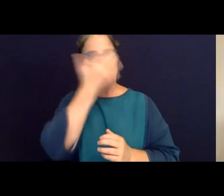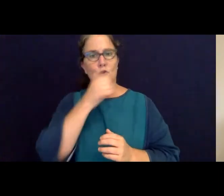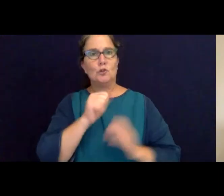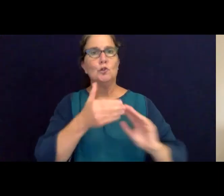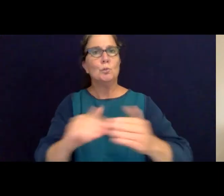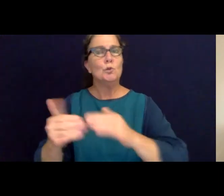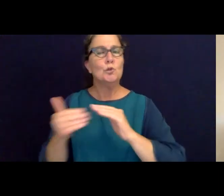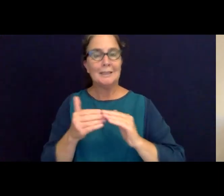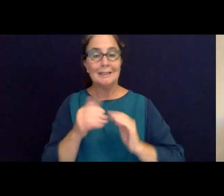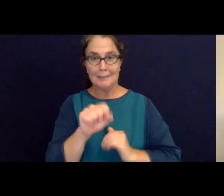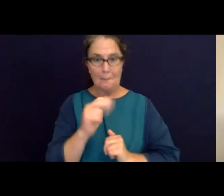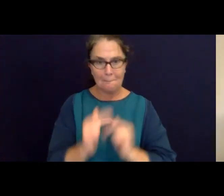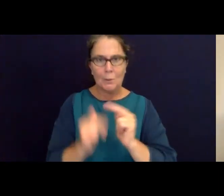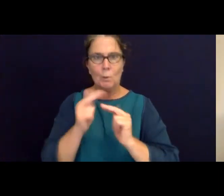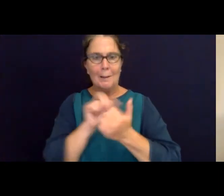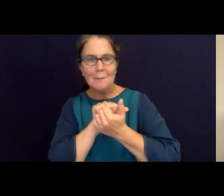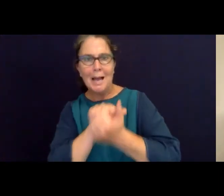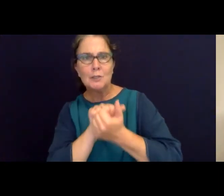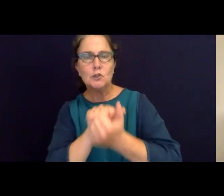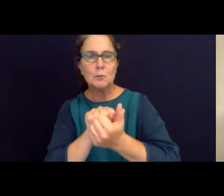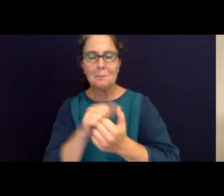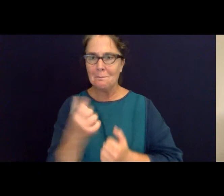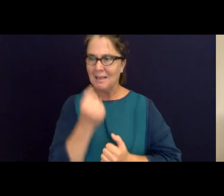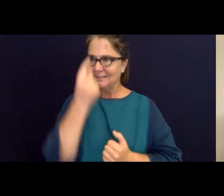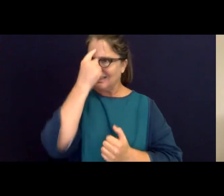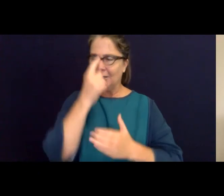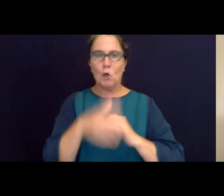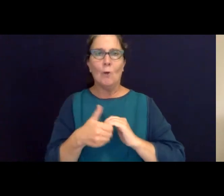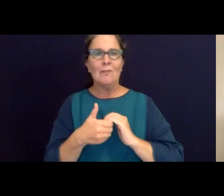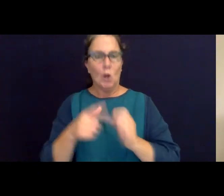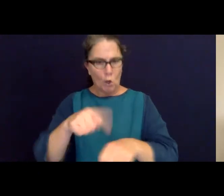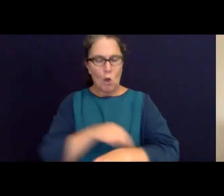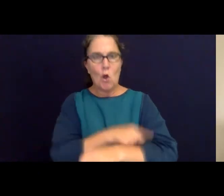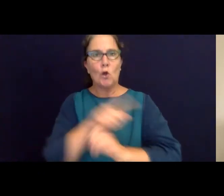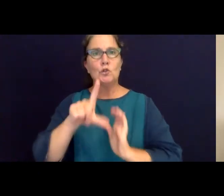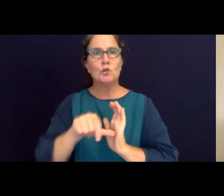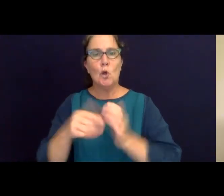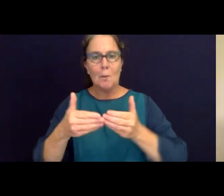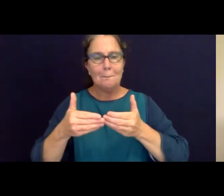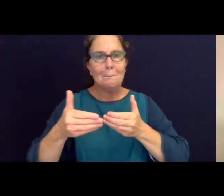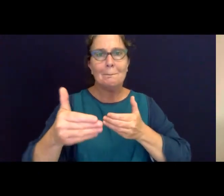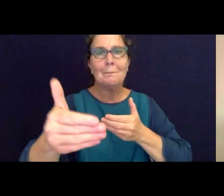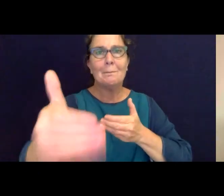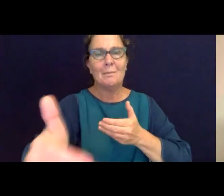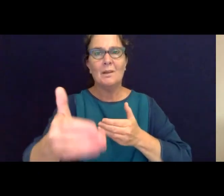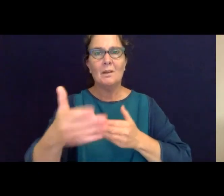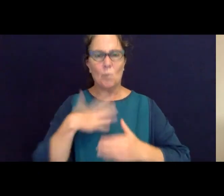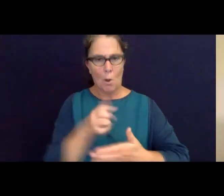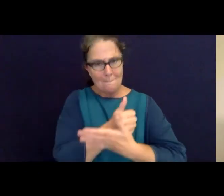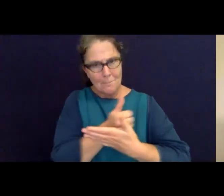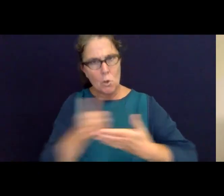about the long term as we heard just a moment ago the importance of permanent partnerships and permanent